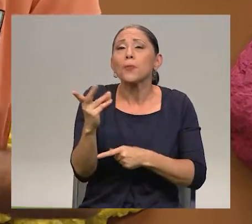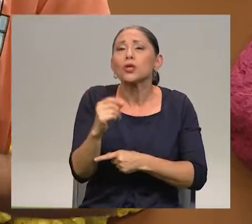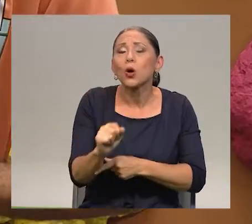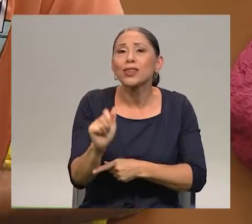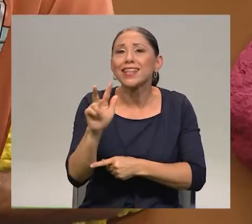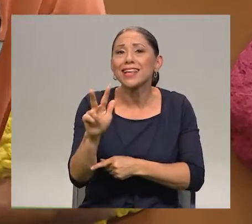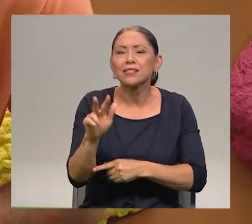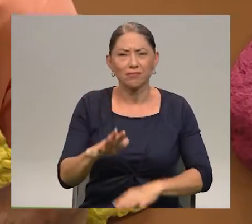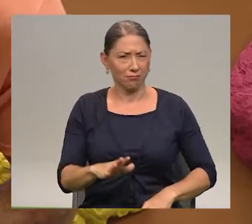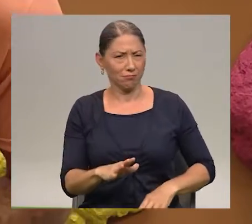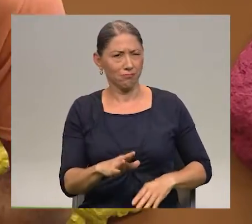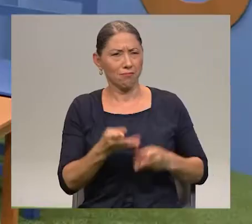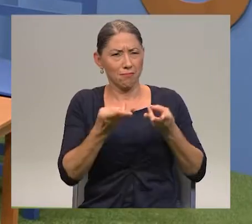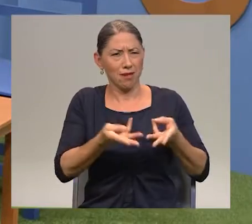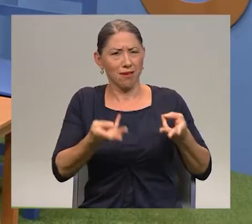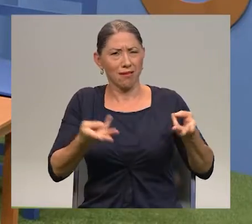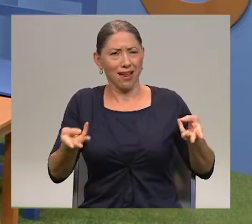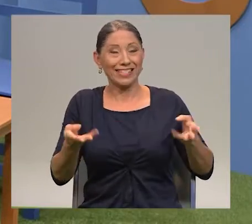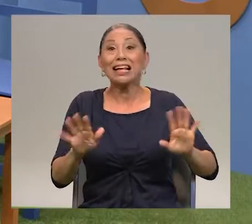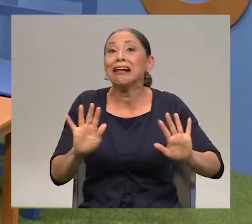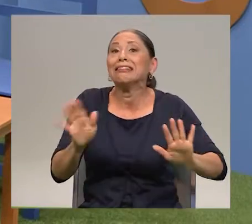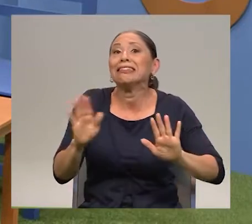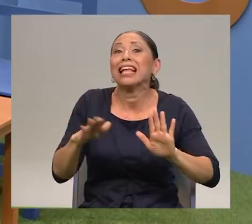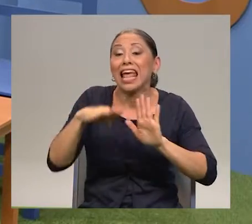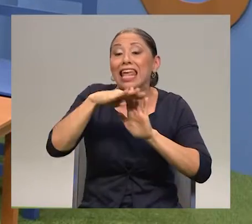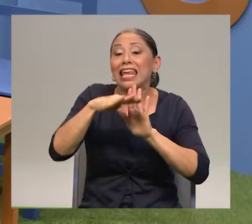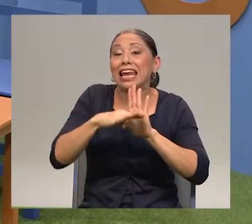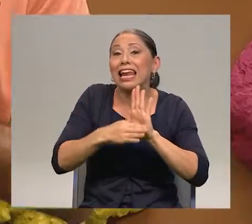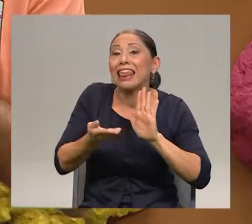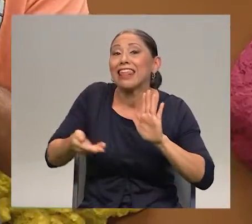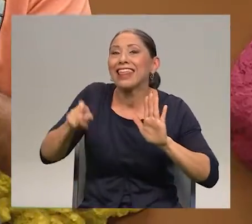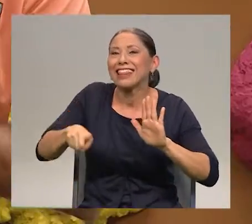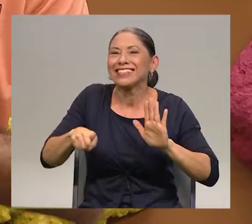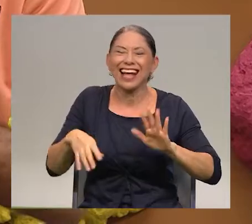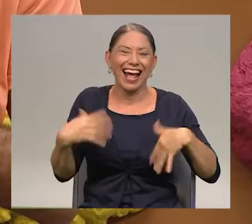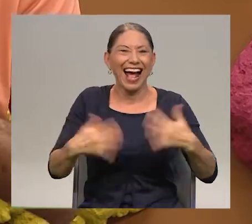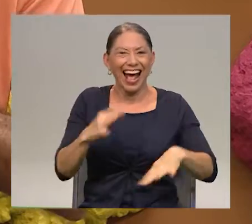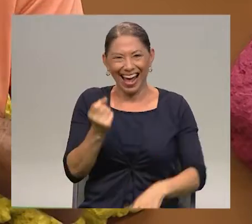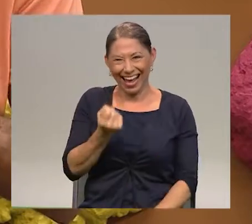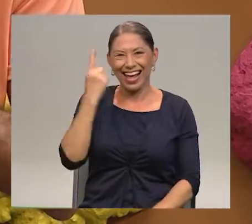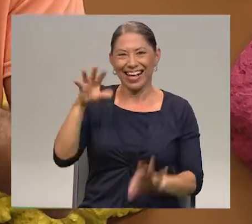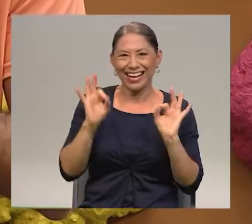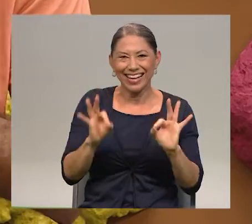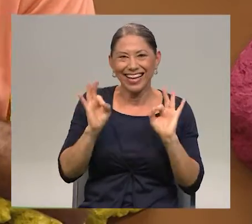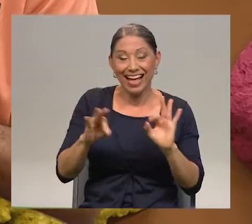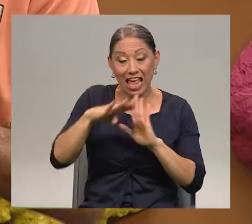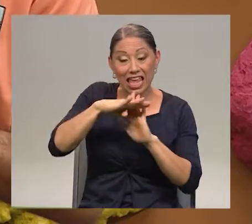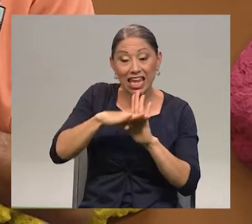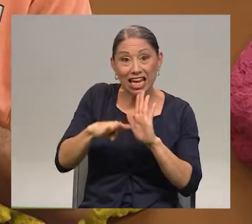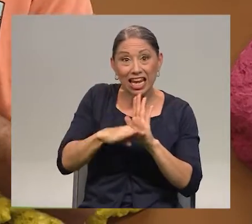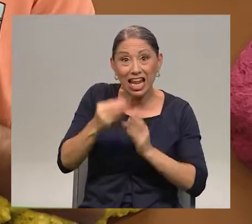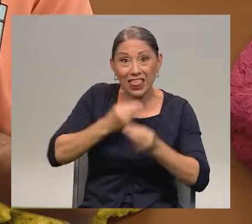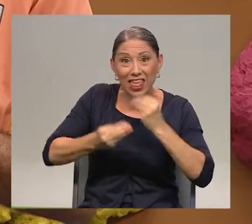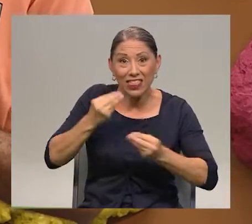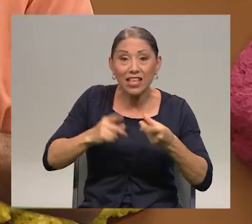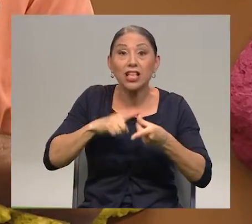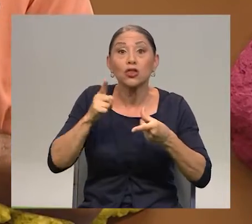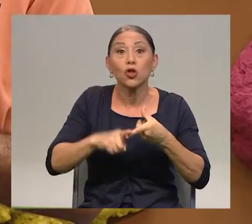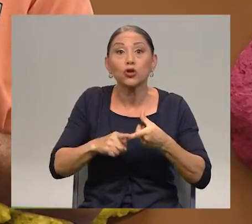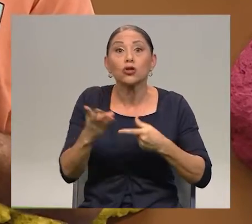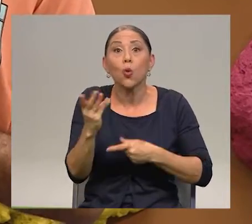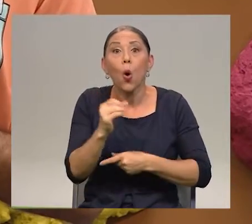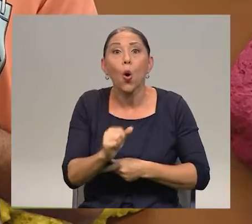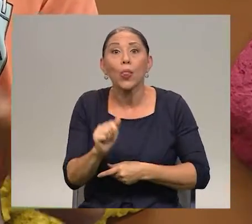Ah, I get it. Very good. The ingredients. Okay. So, at the count of three, we are going to call our ingredients, right? Okay. One,